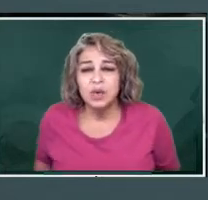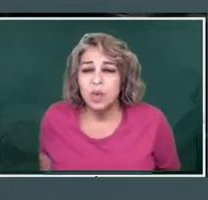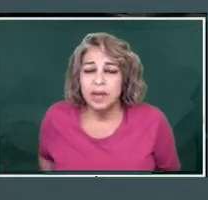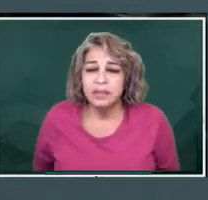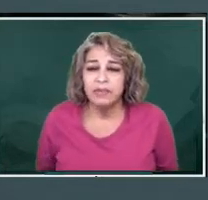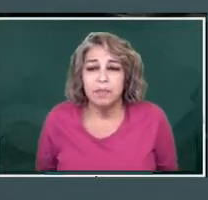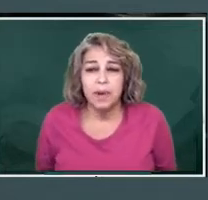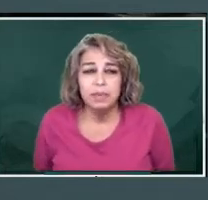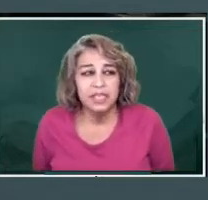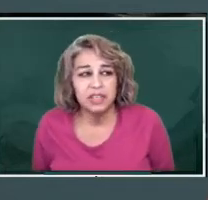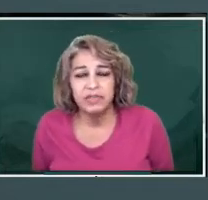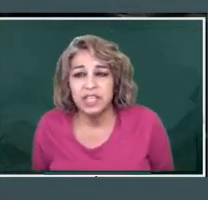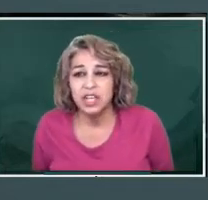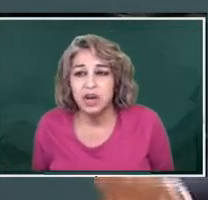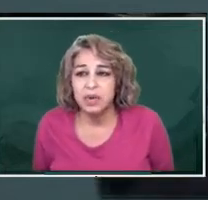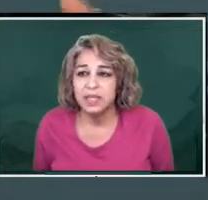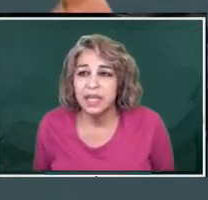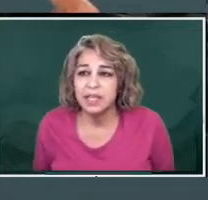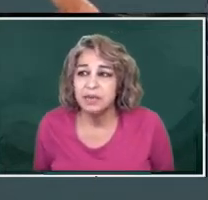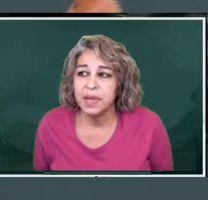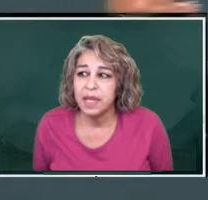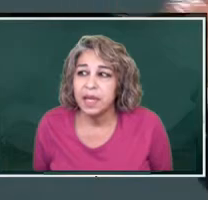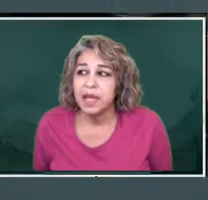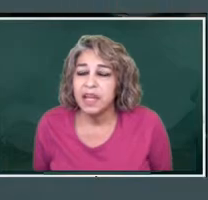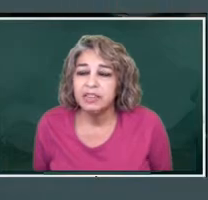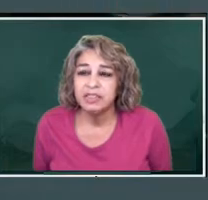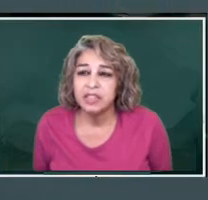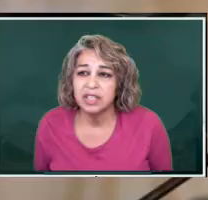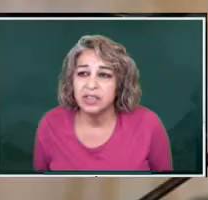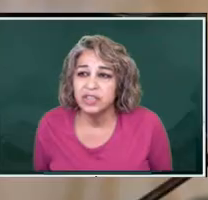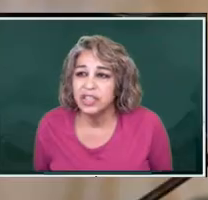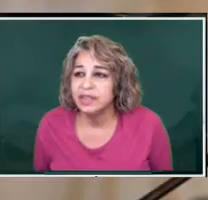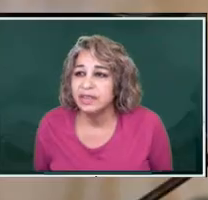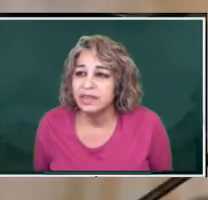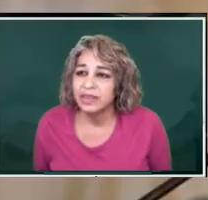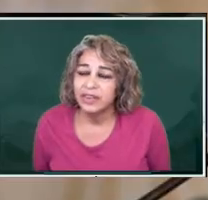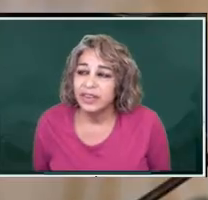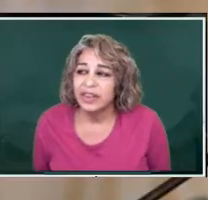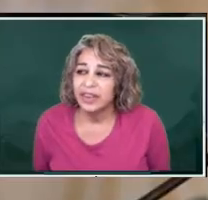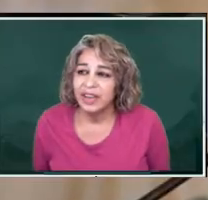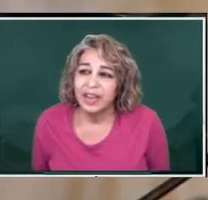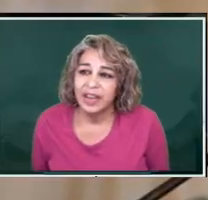I don't want for a public servant to go and say to me, here's the solution.